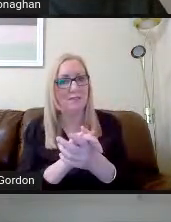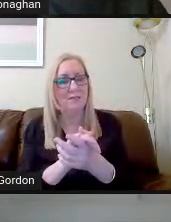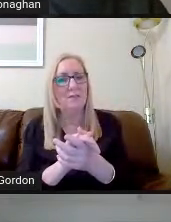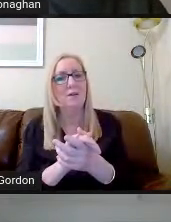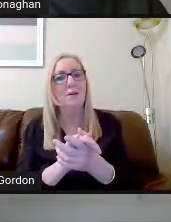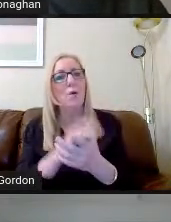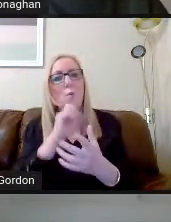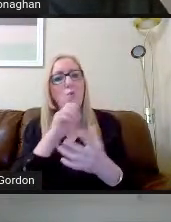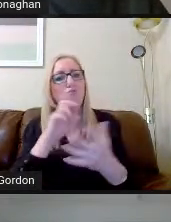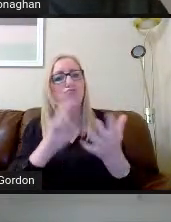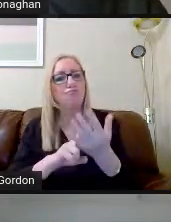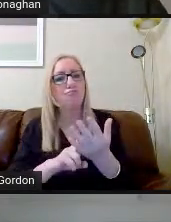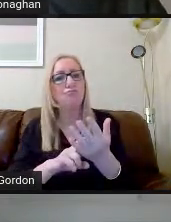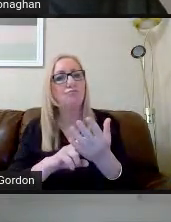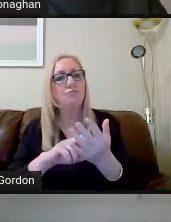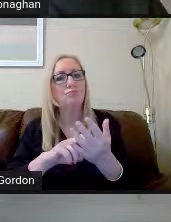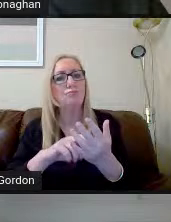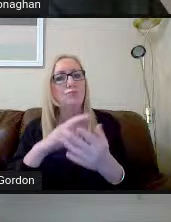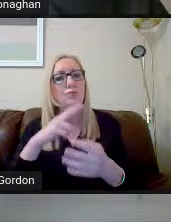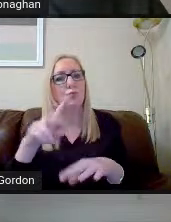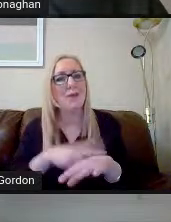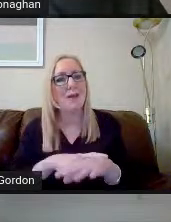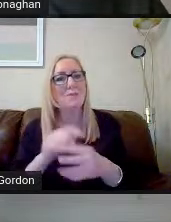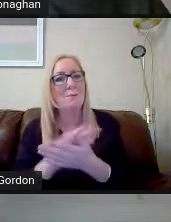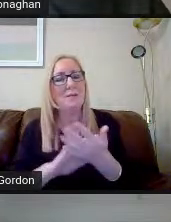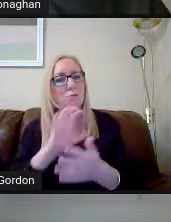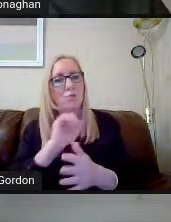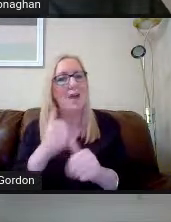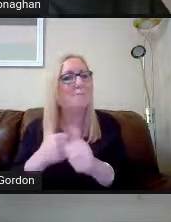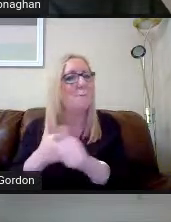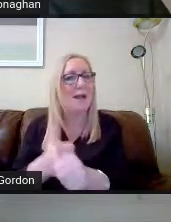twice for you. All it means is that we don't have a backup for you.